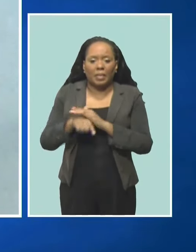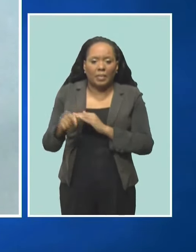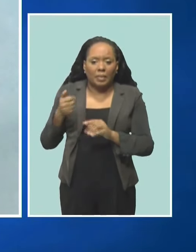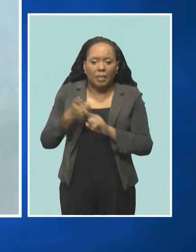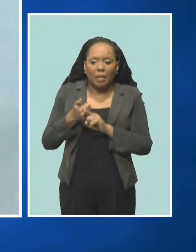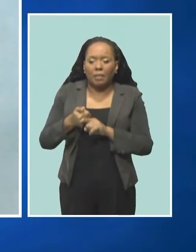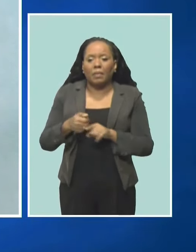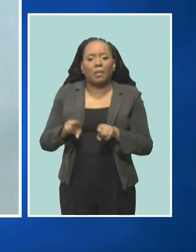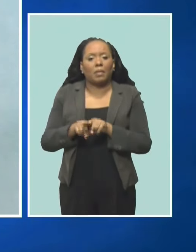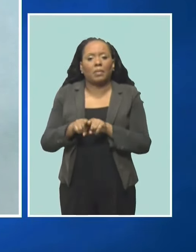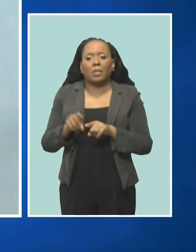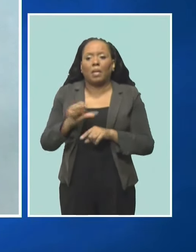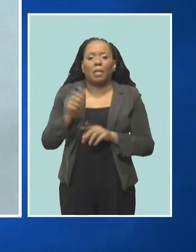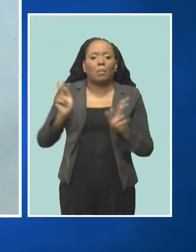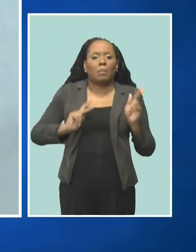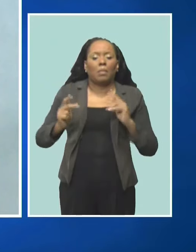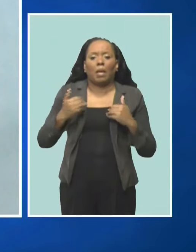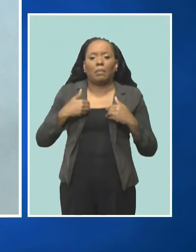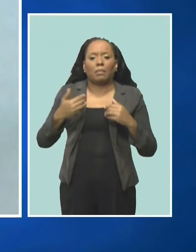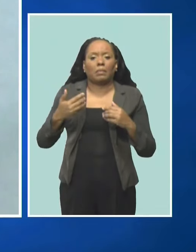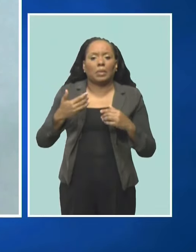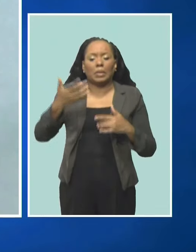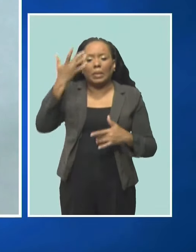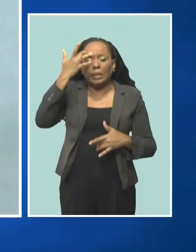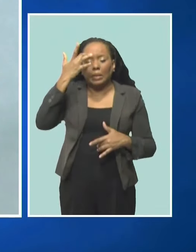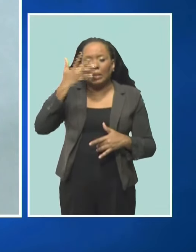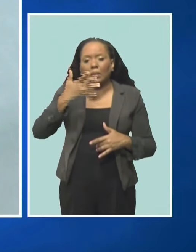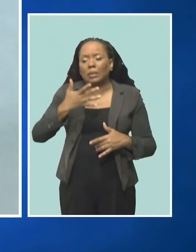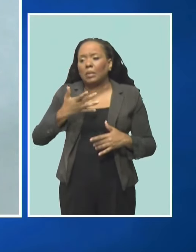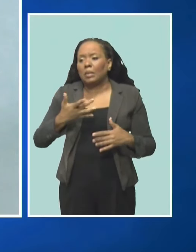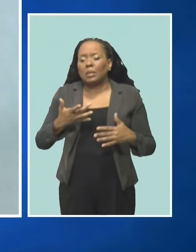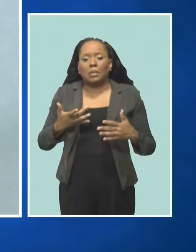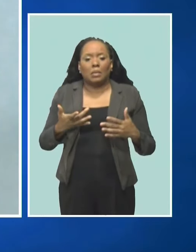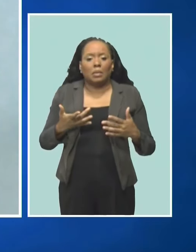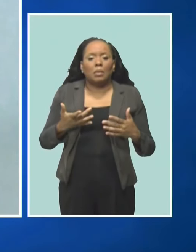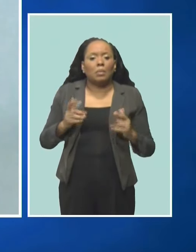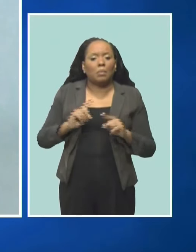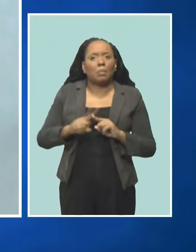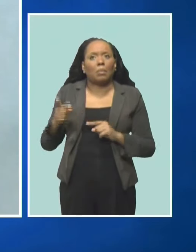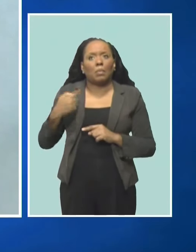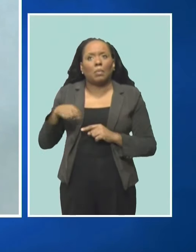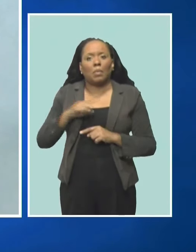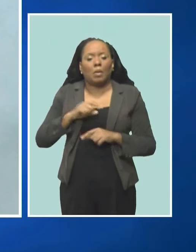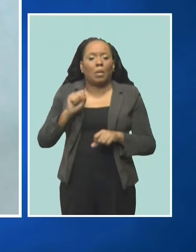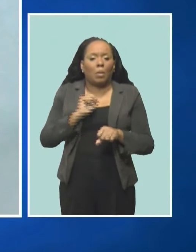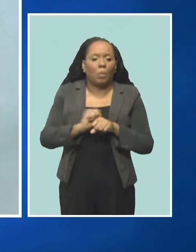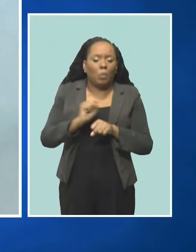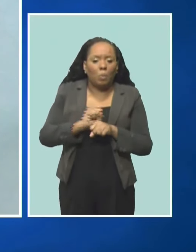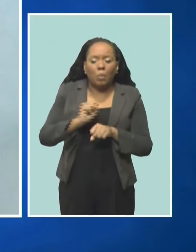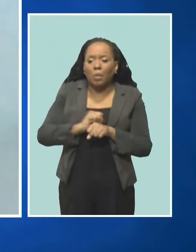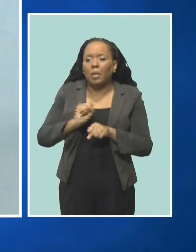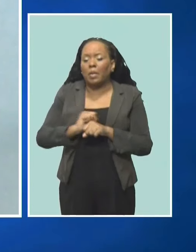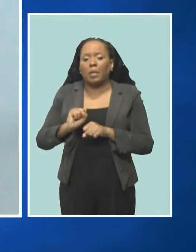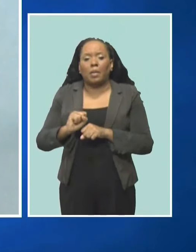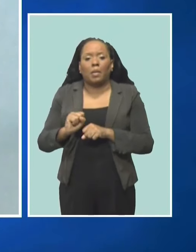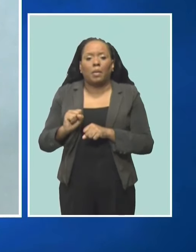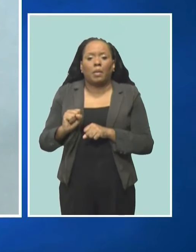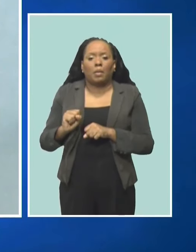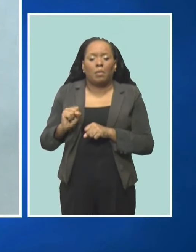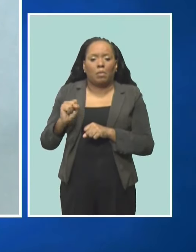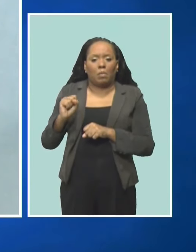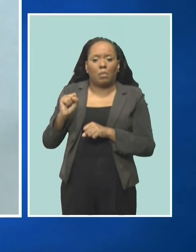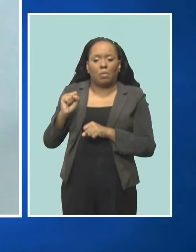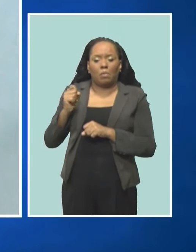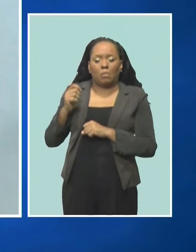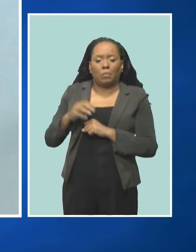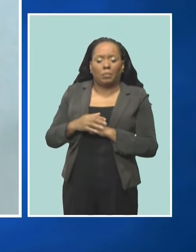things together can be, you know, problematic. So we have been working on trying to improve persons access. Only recently the